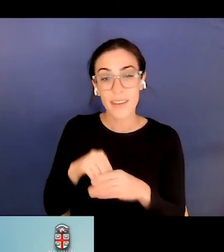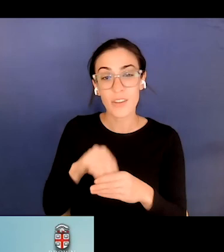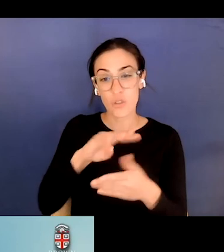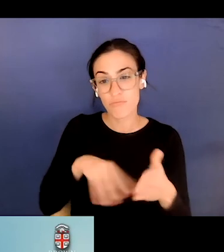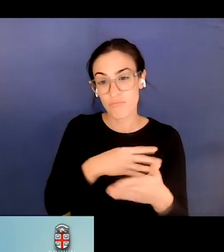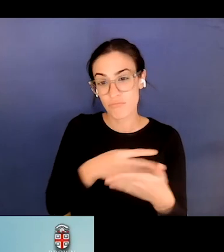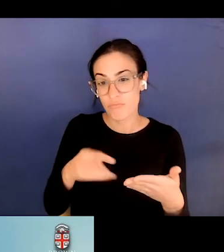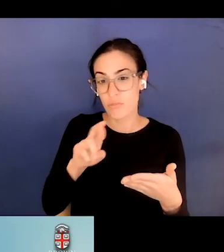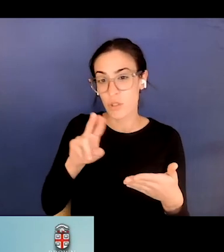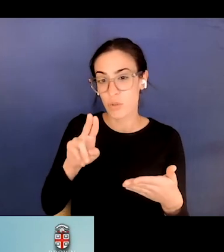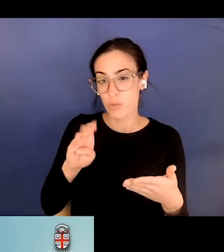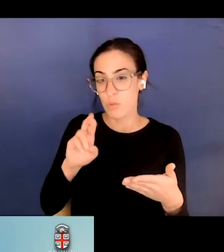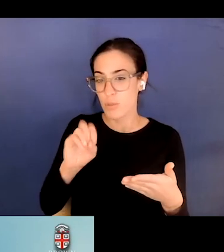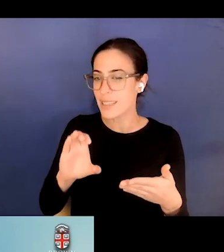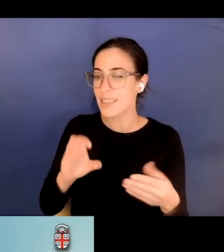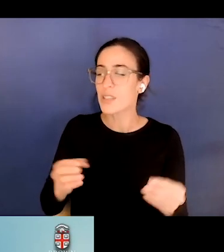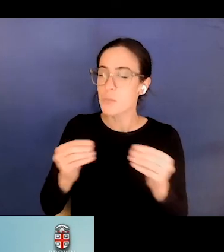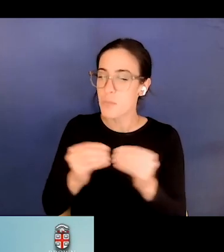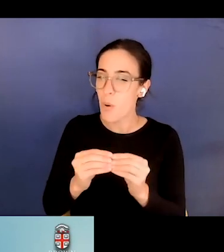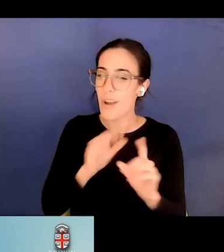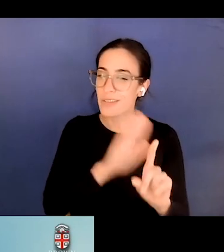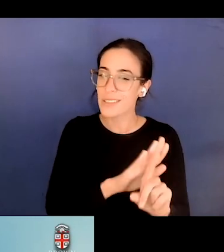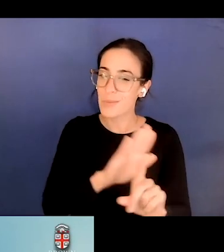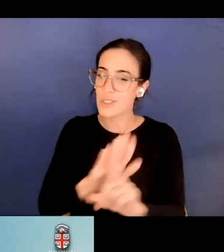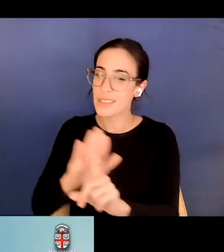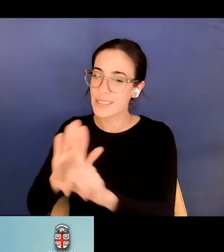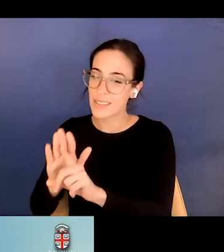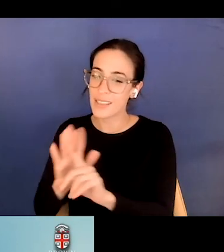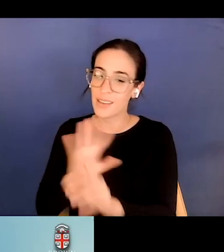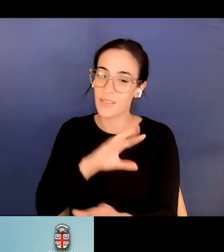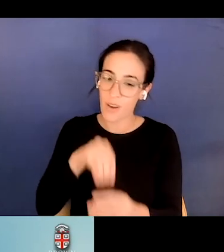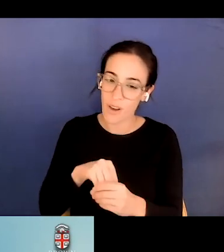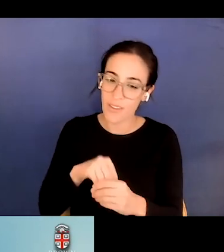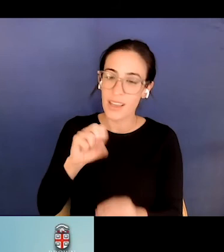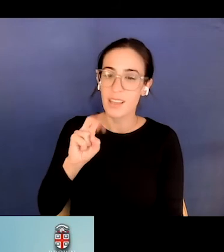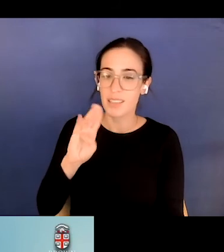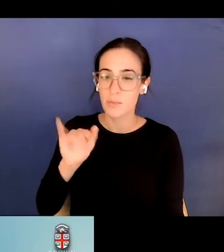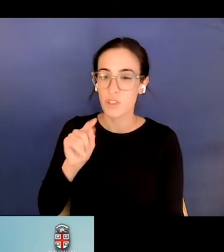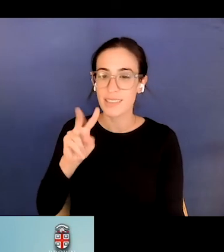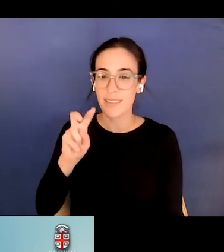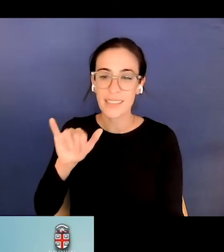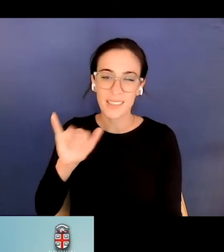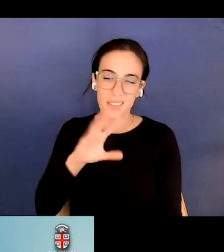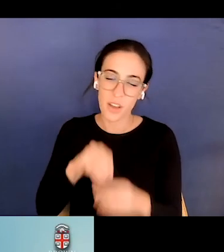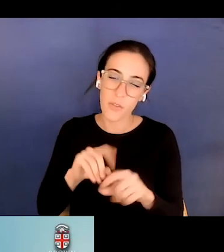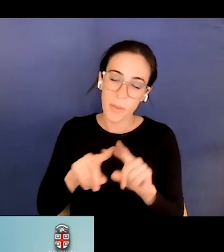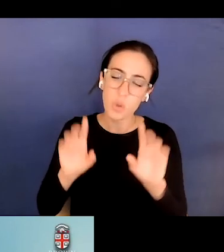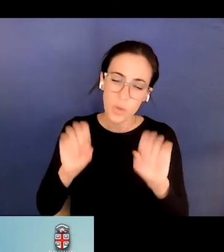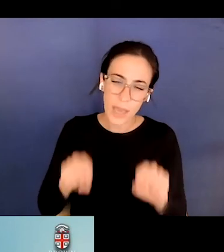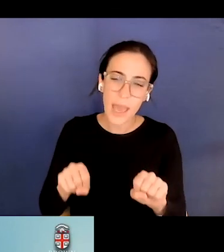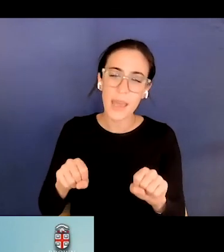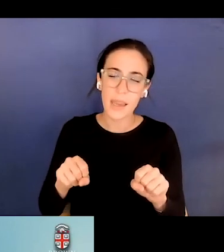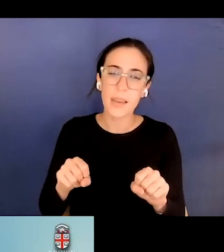There's a lot more subjectivity involved, but I think it's, I think it's something you can do. And because you don't have to worry about the reliability nearly as much.